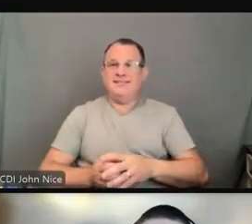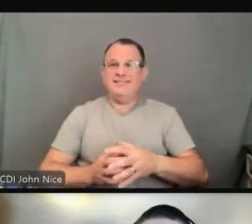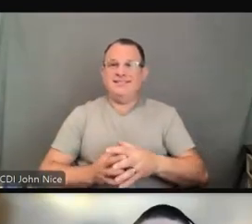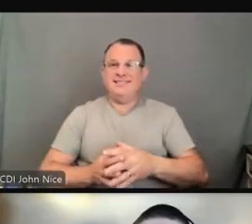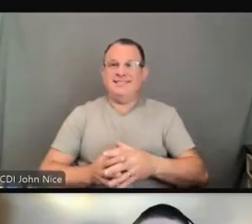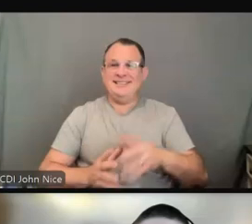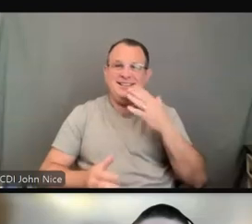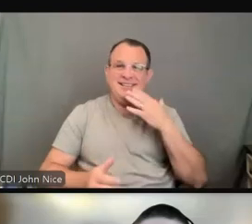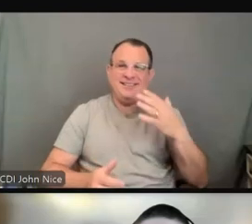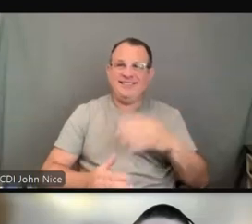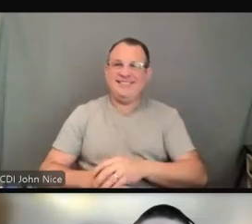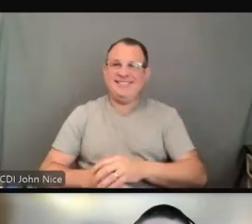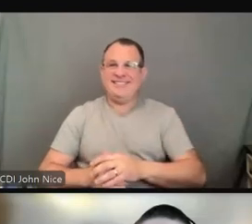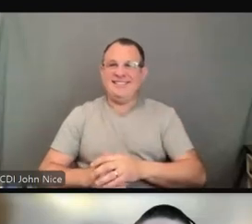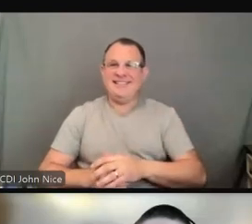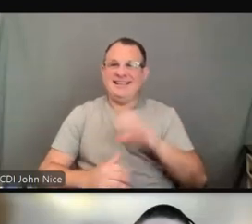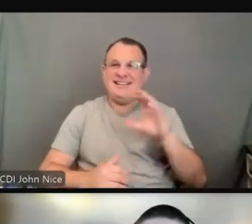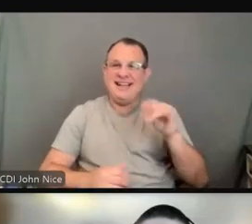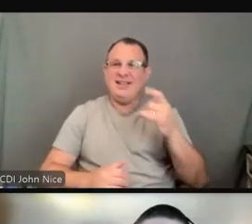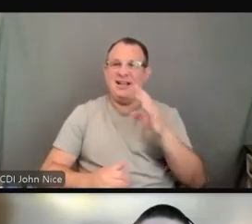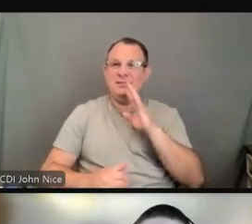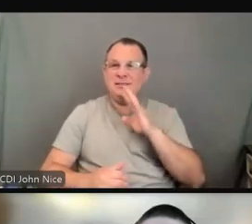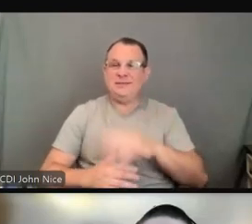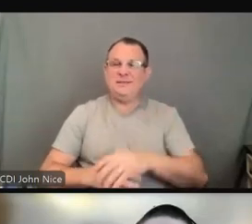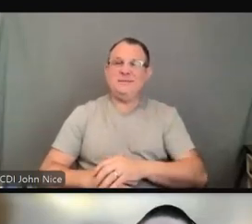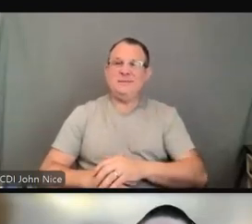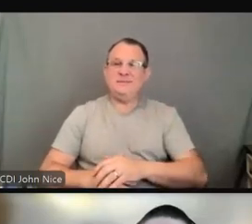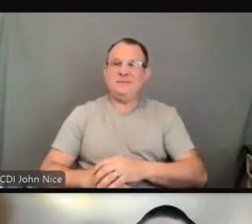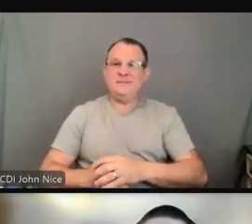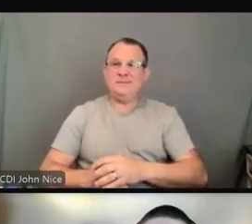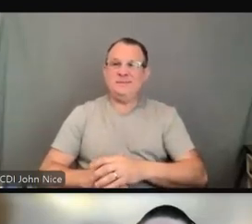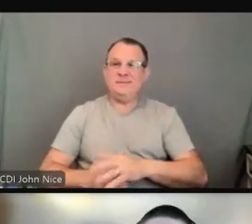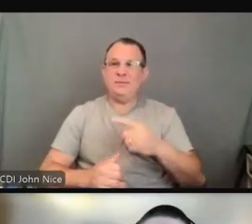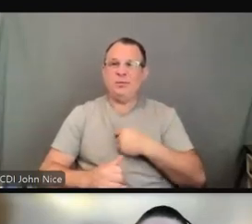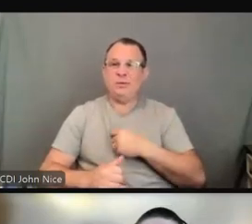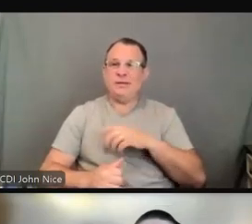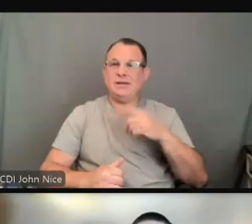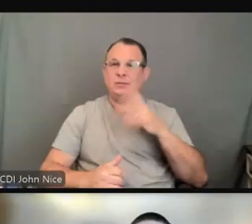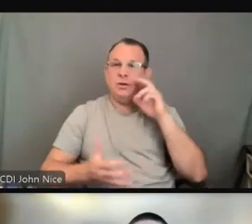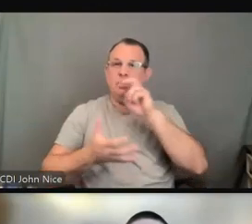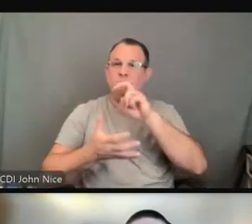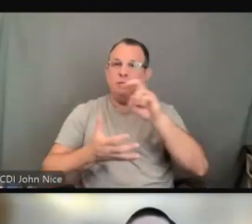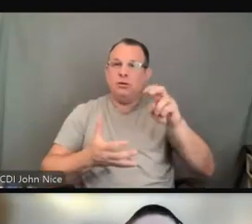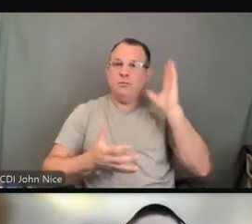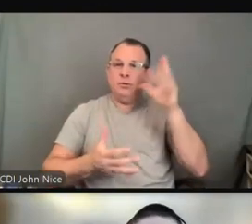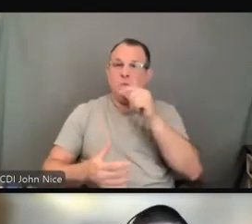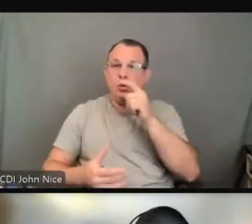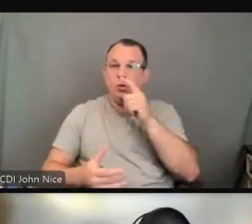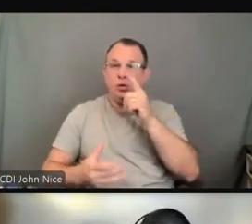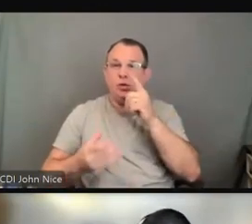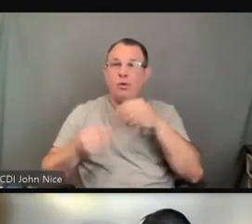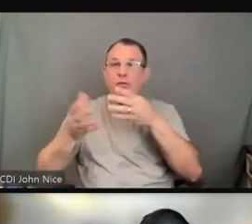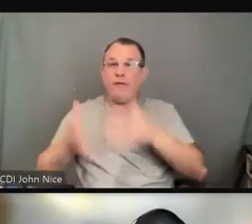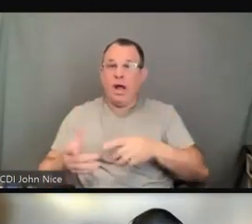So when we go out and we speak, as I mentioned before, we speak to providers, we speak to recipients of federal financial assistance,